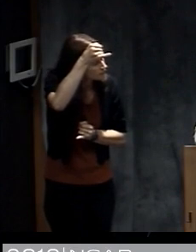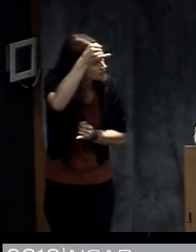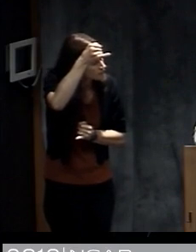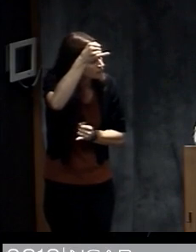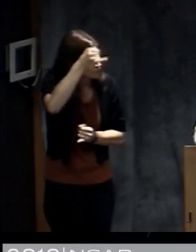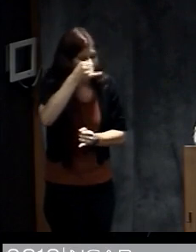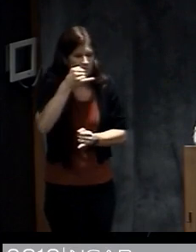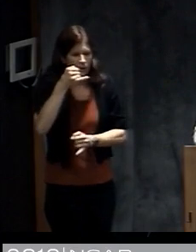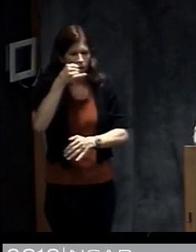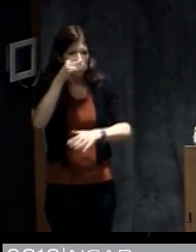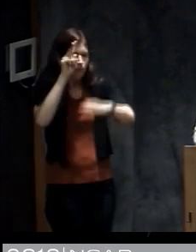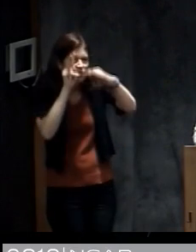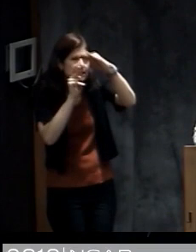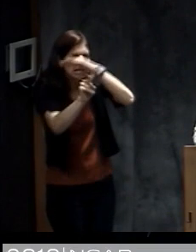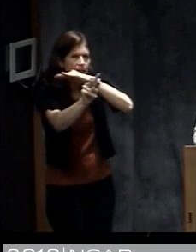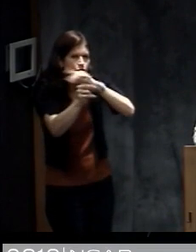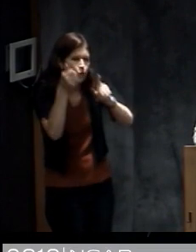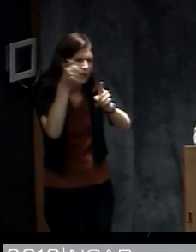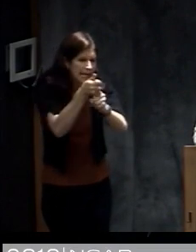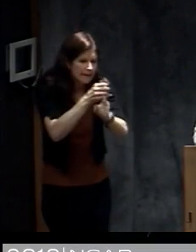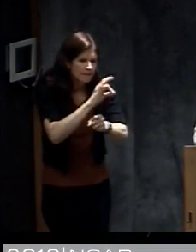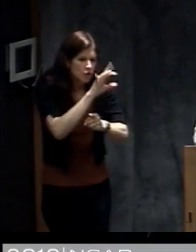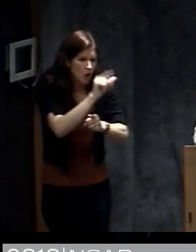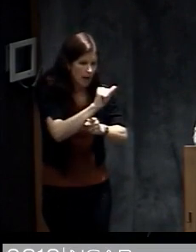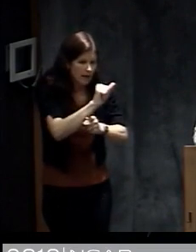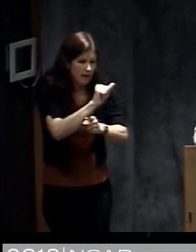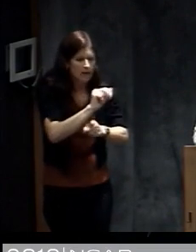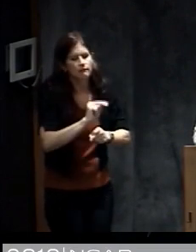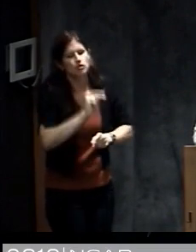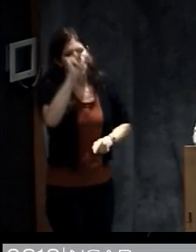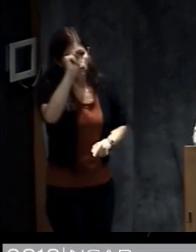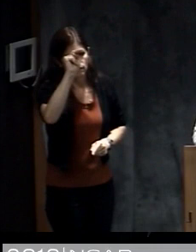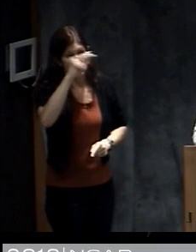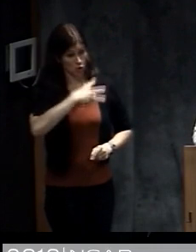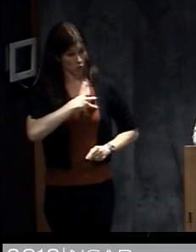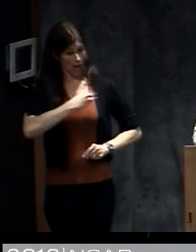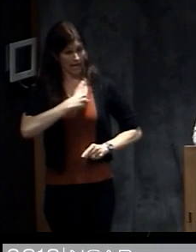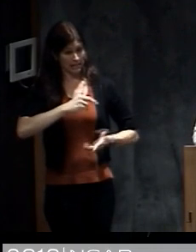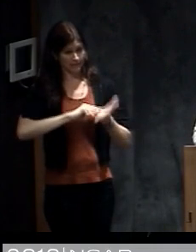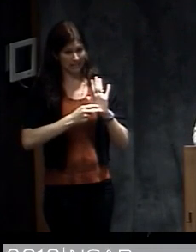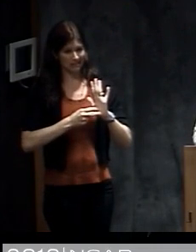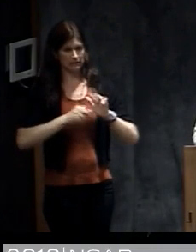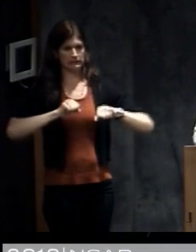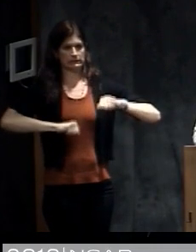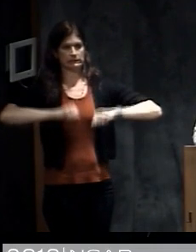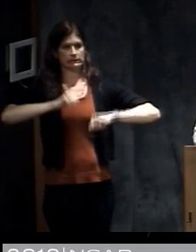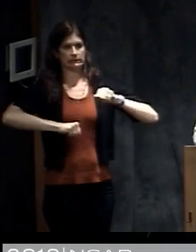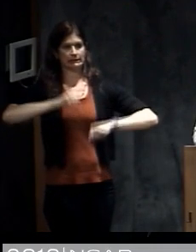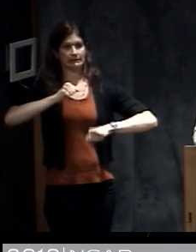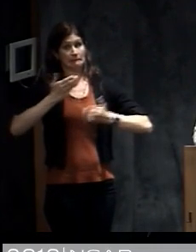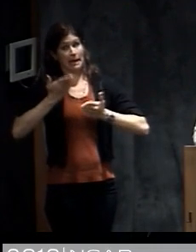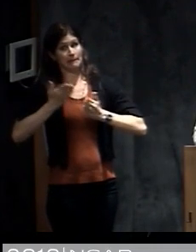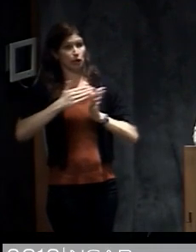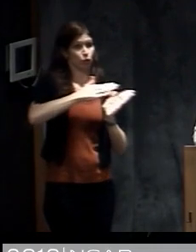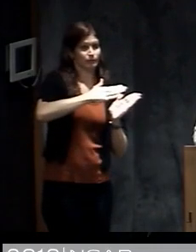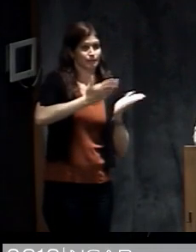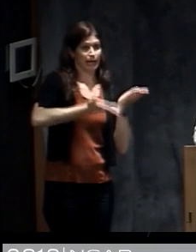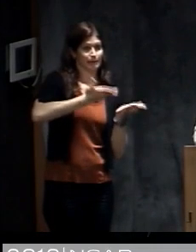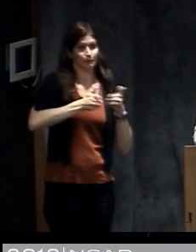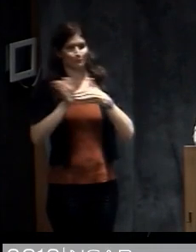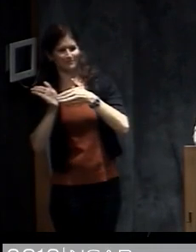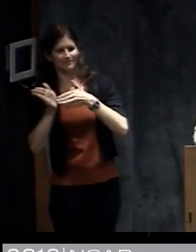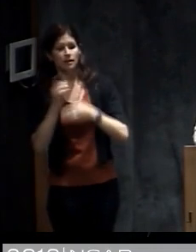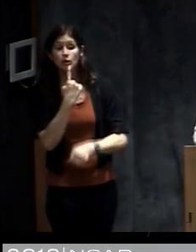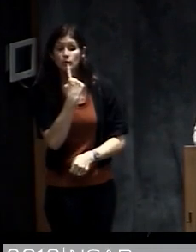It's anticipated to hit Florida and then go north. And then the white represents the uncertainty so where the track of the storm might go. The red